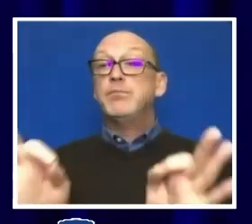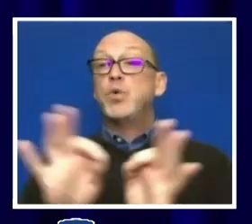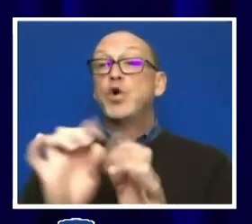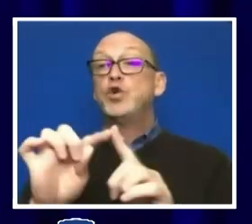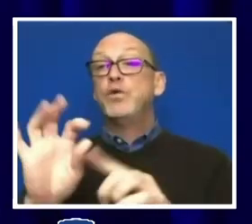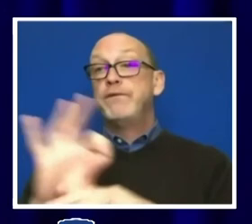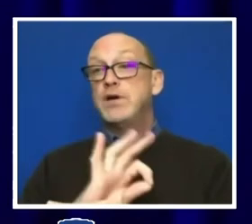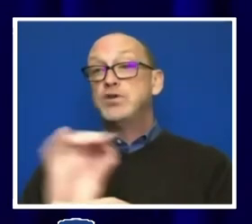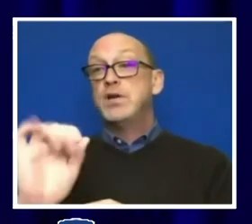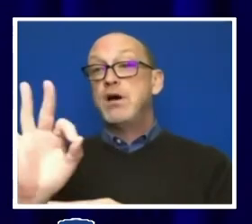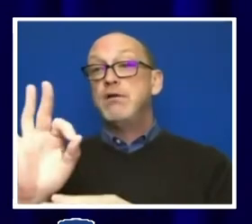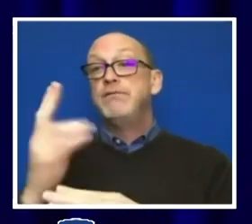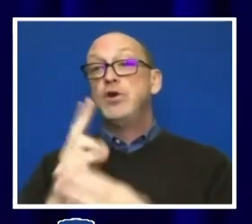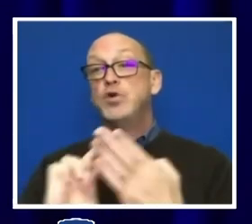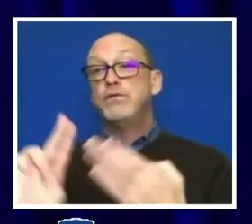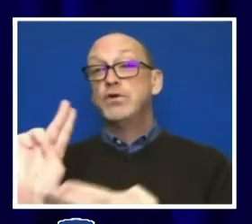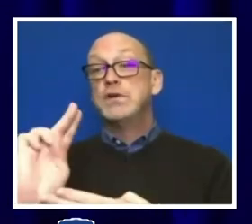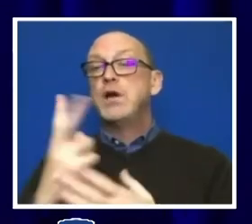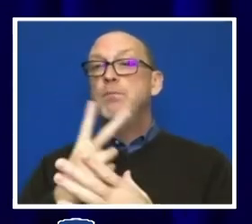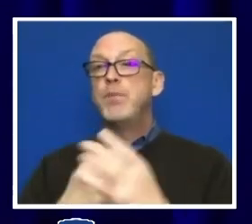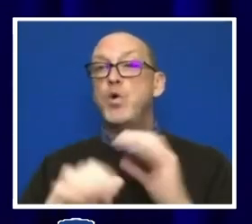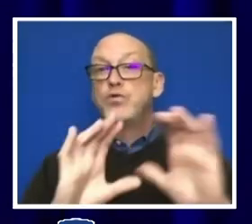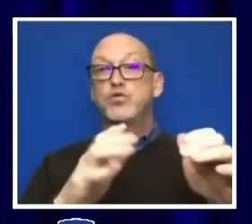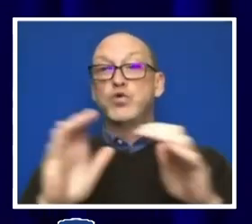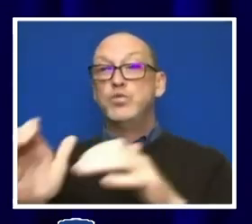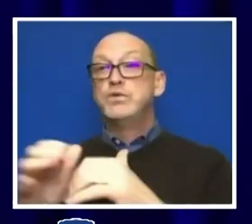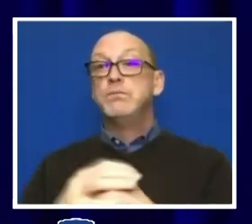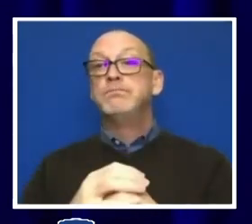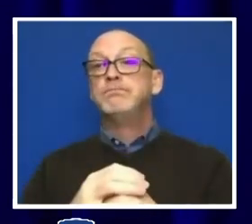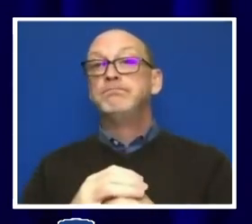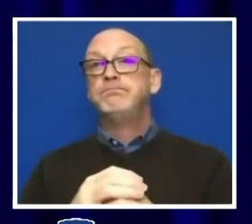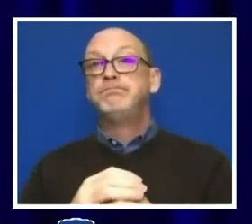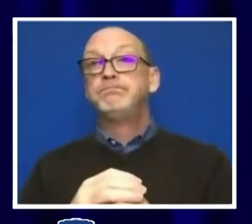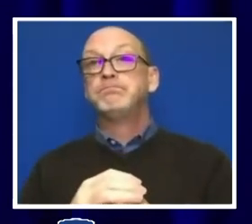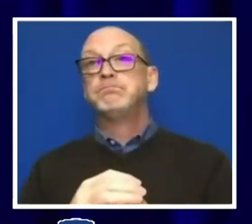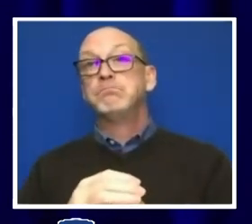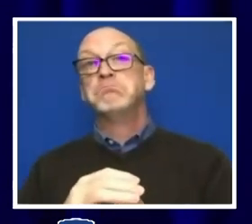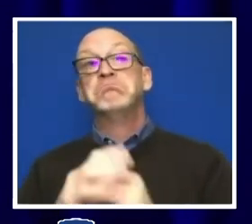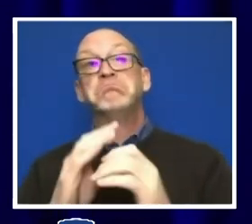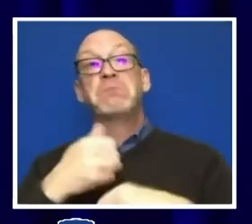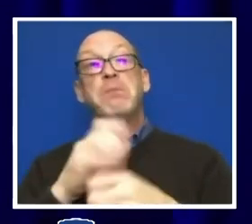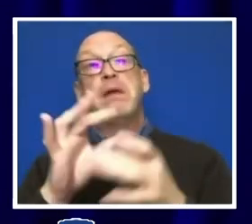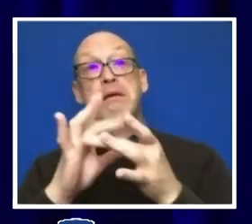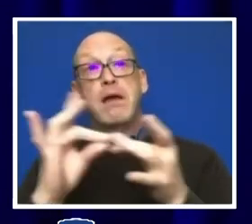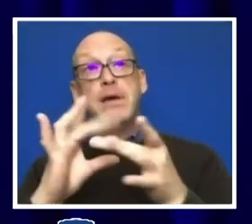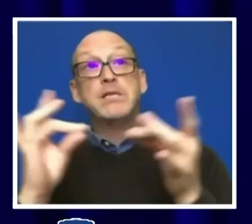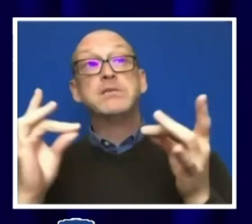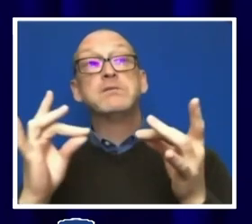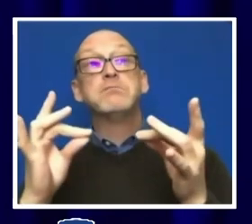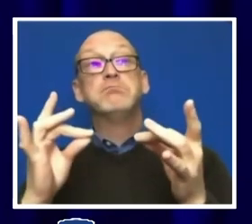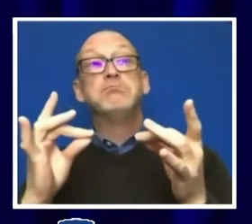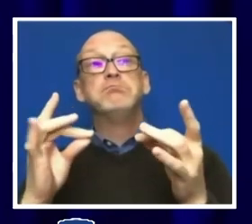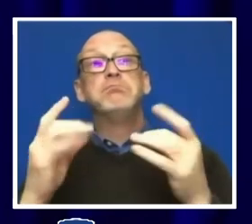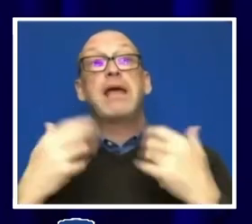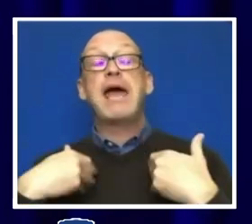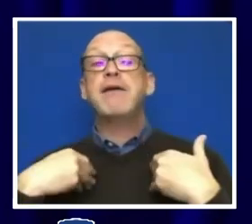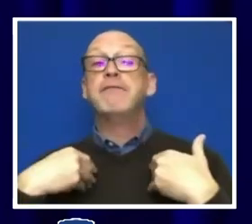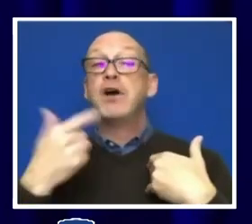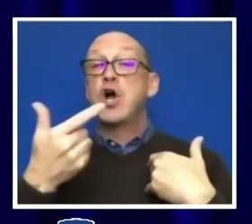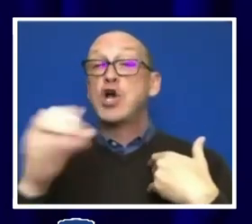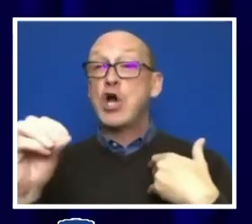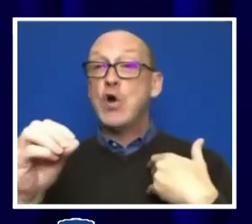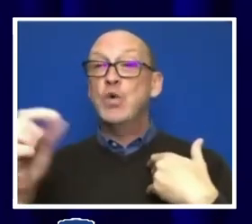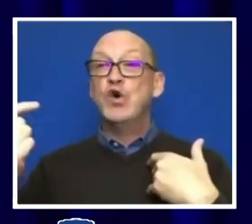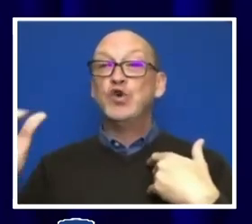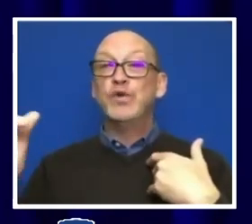the university. Both of those groups have made comments and given a green light for this